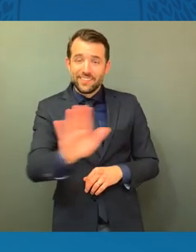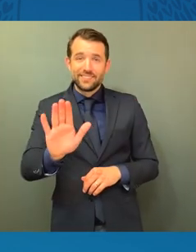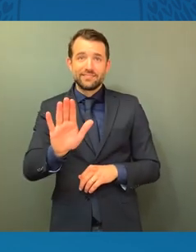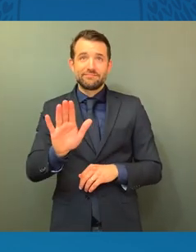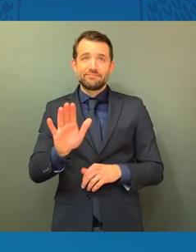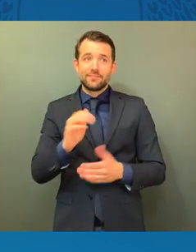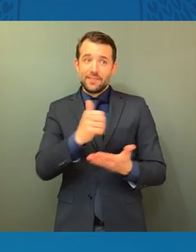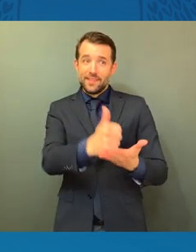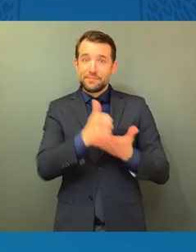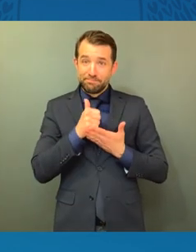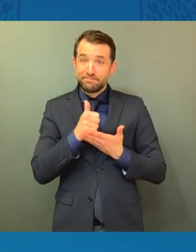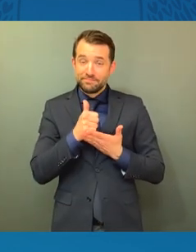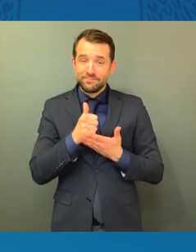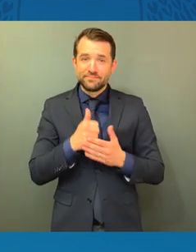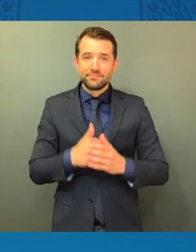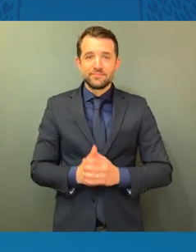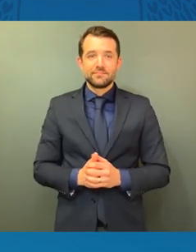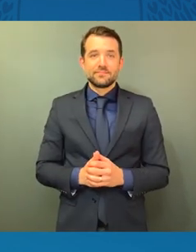okay?